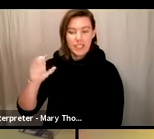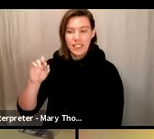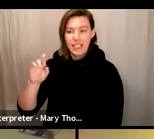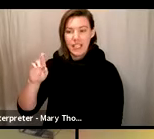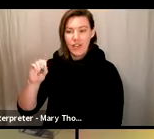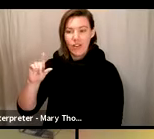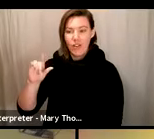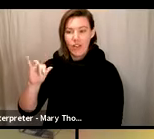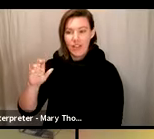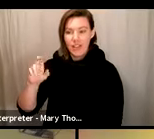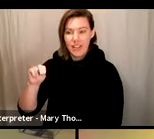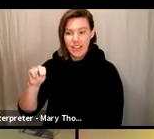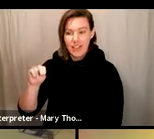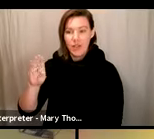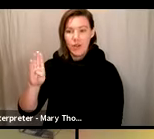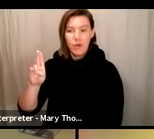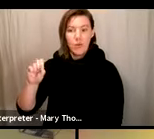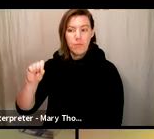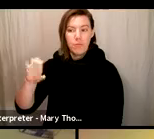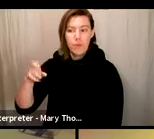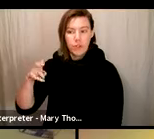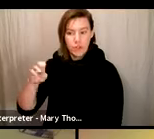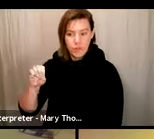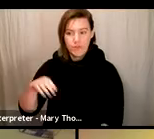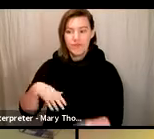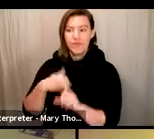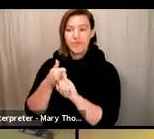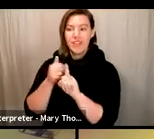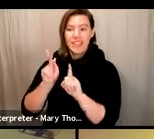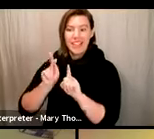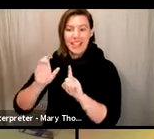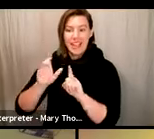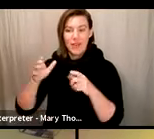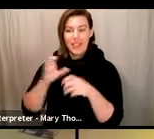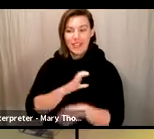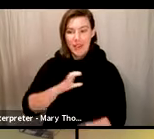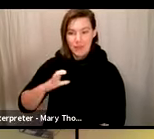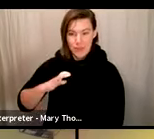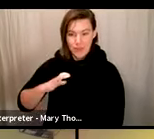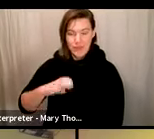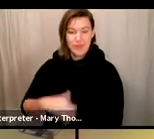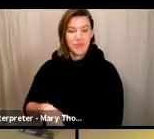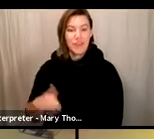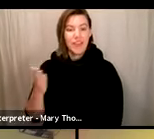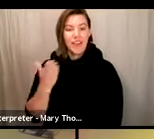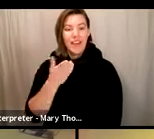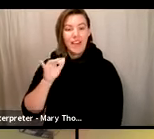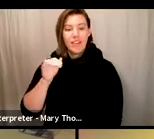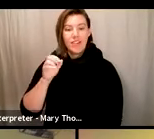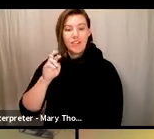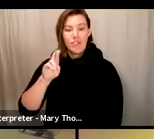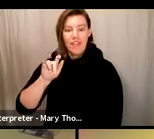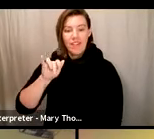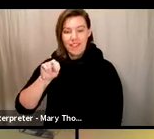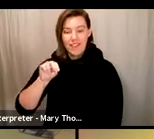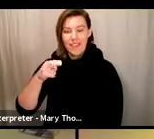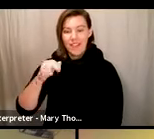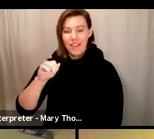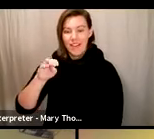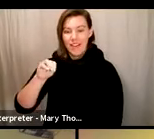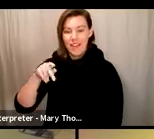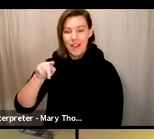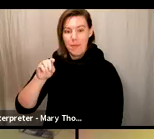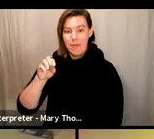our Ballot Processing Manager. We're also providing ASL for our viewers today, and we'll record this meeting